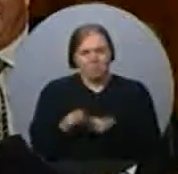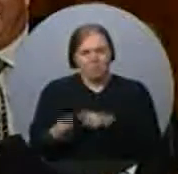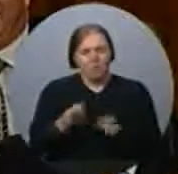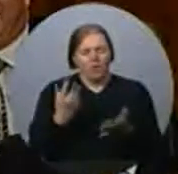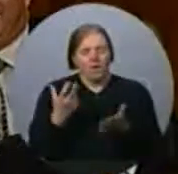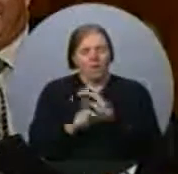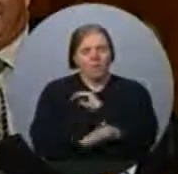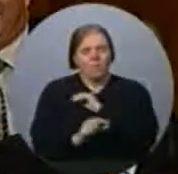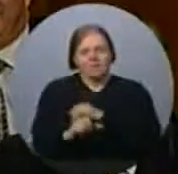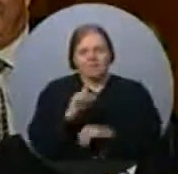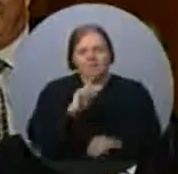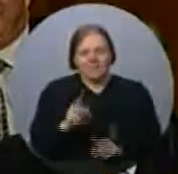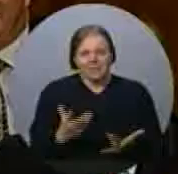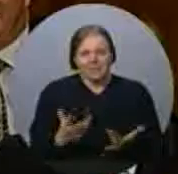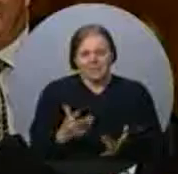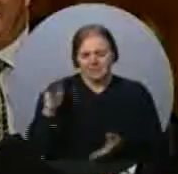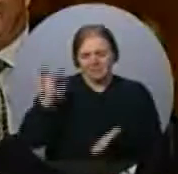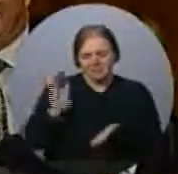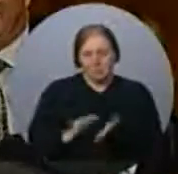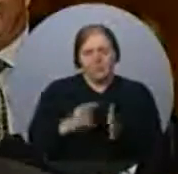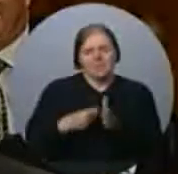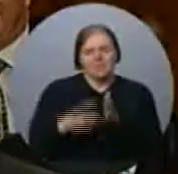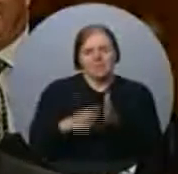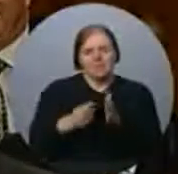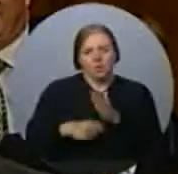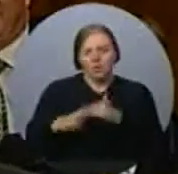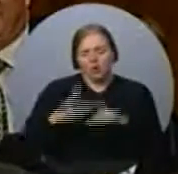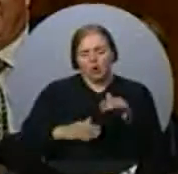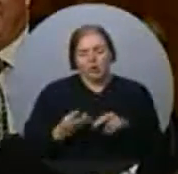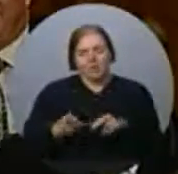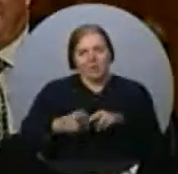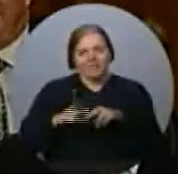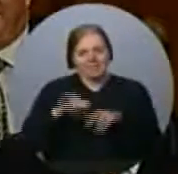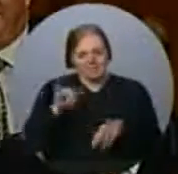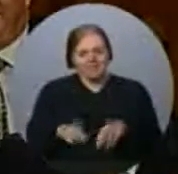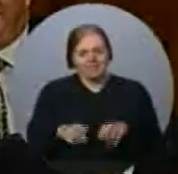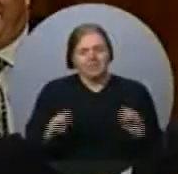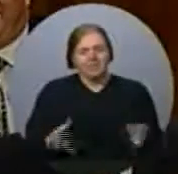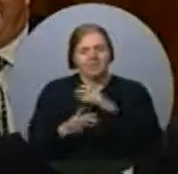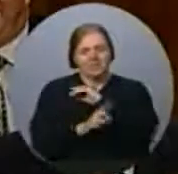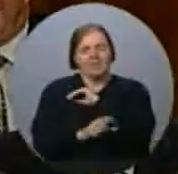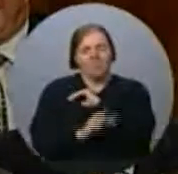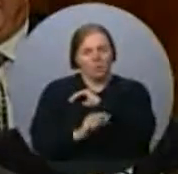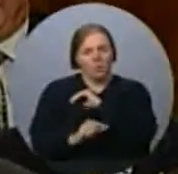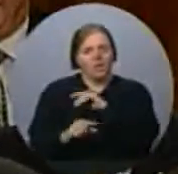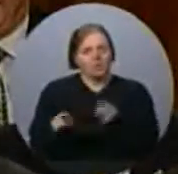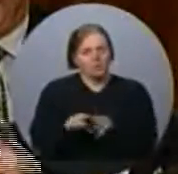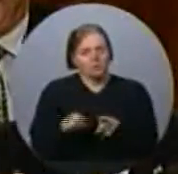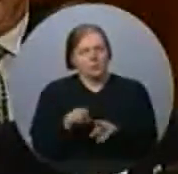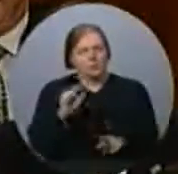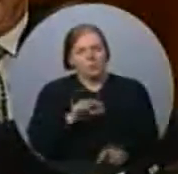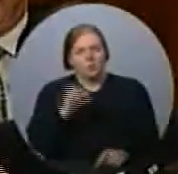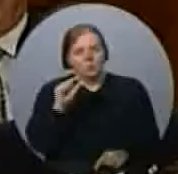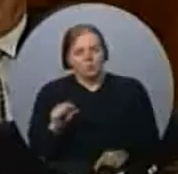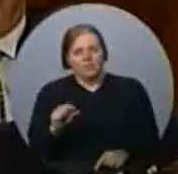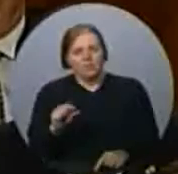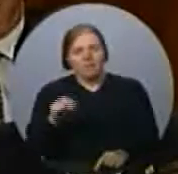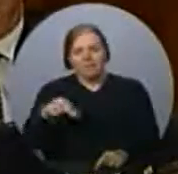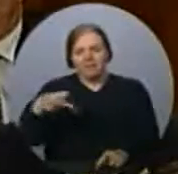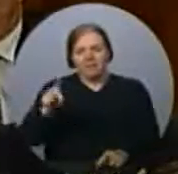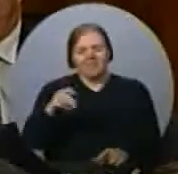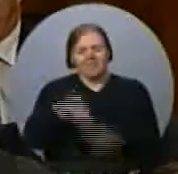Lower tax, not higher taxes, creates jobs, and even the NDP Manitoba government